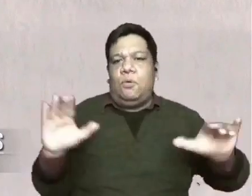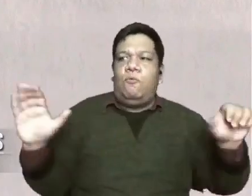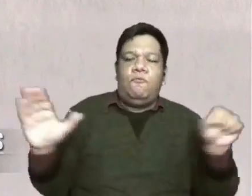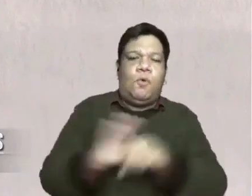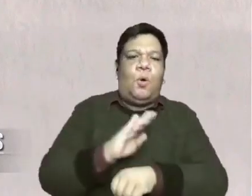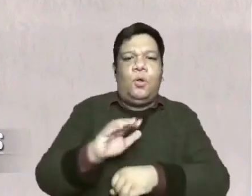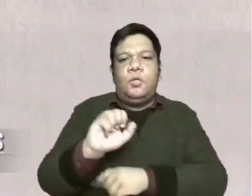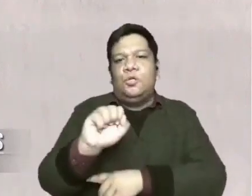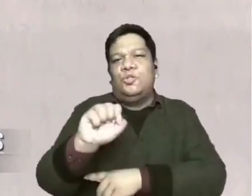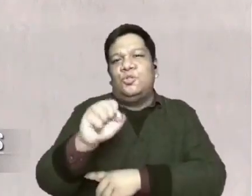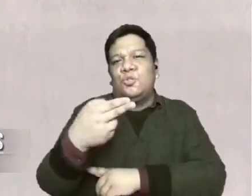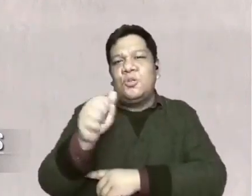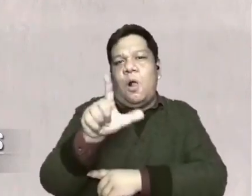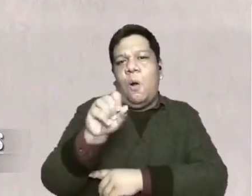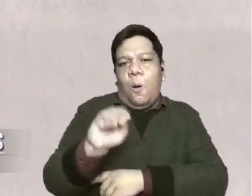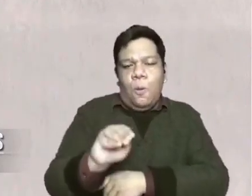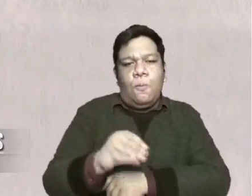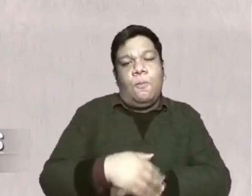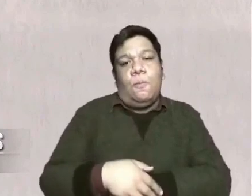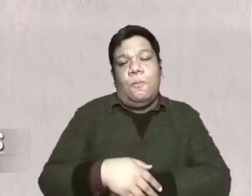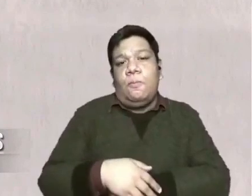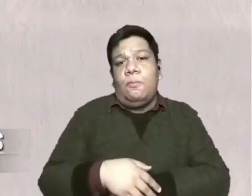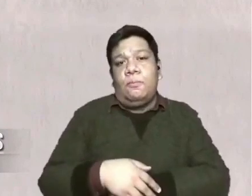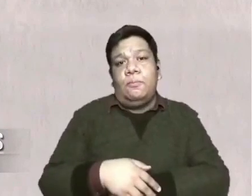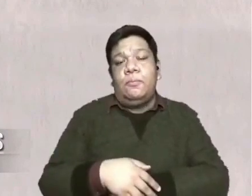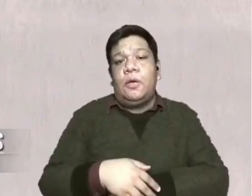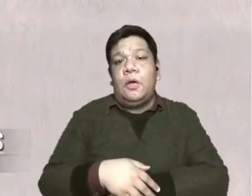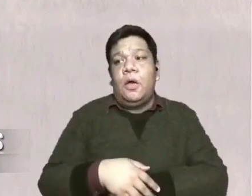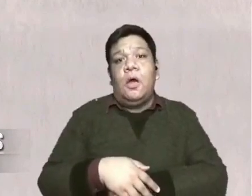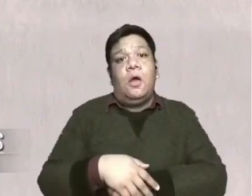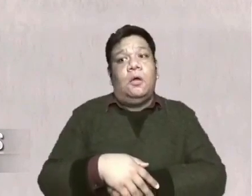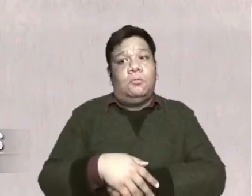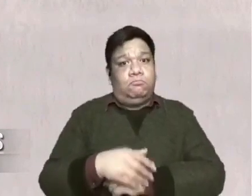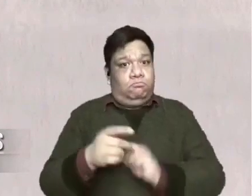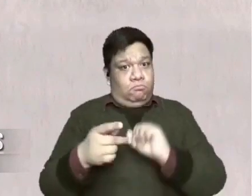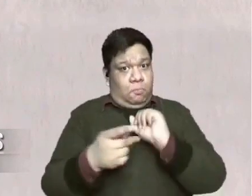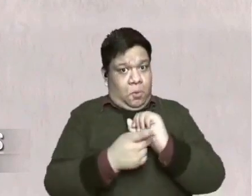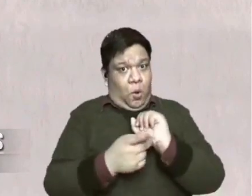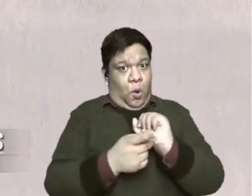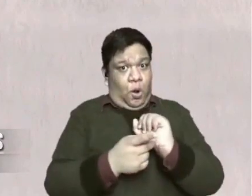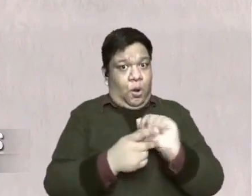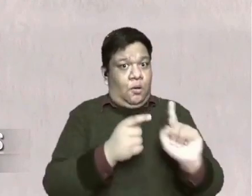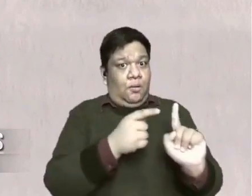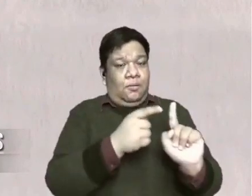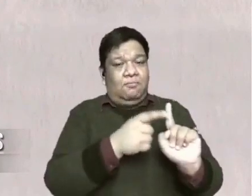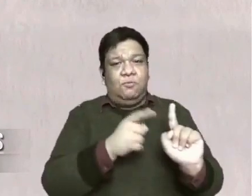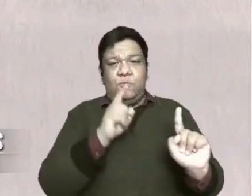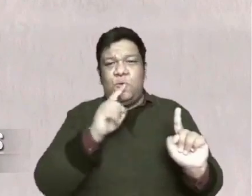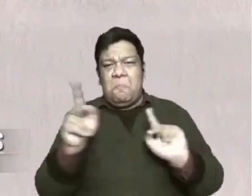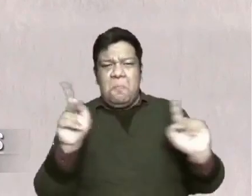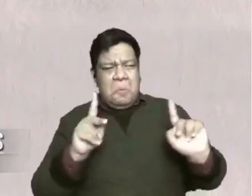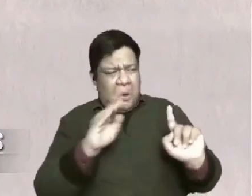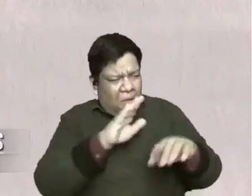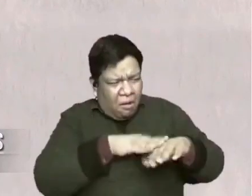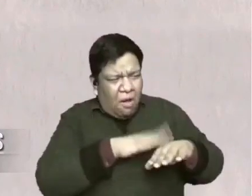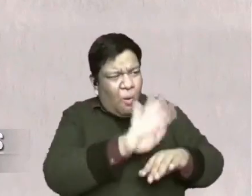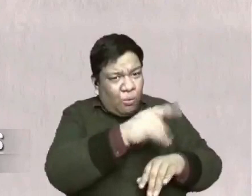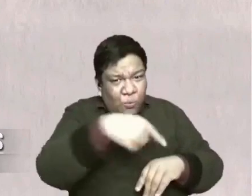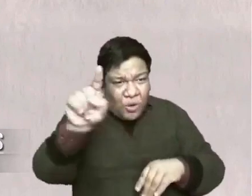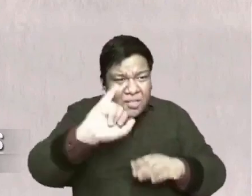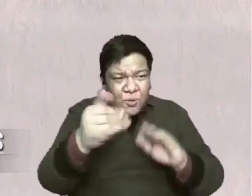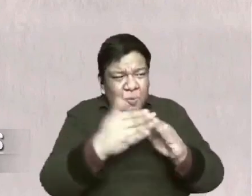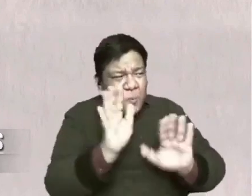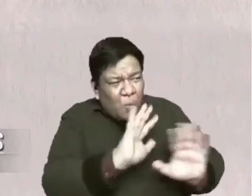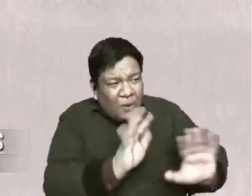completeness and para kay Apostle Paul although he was advised not to go to Jerusalem because of a threat